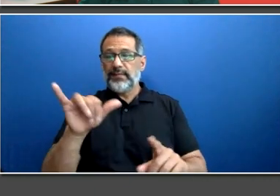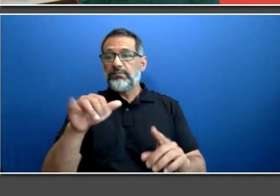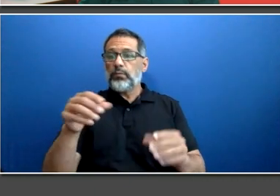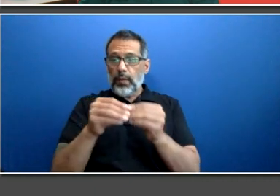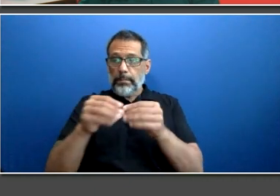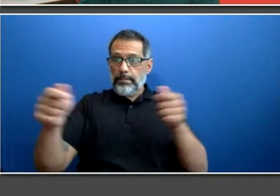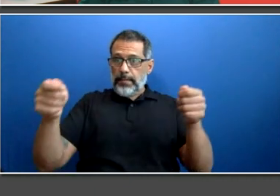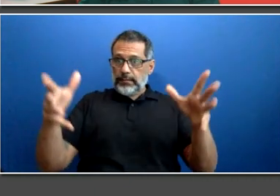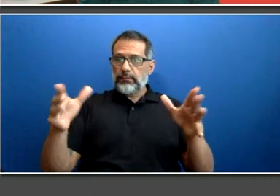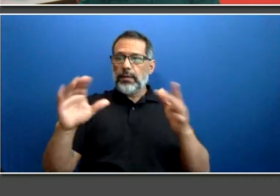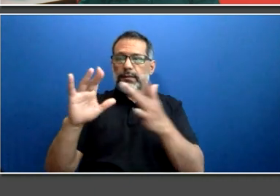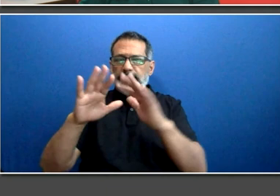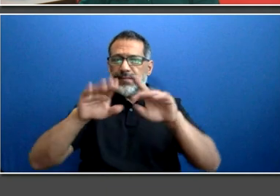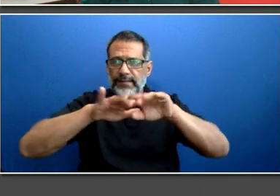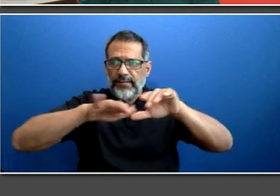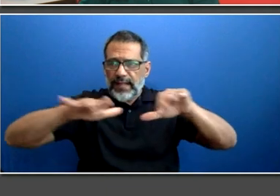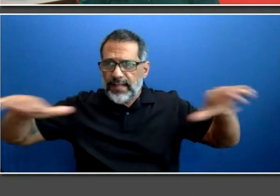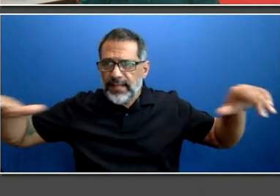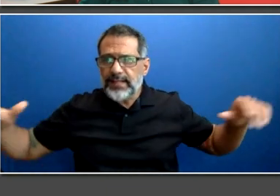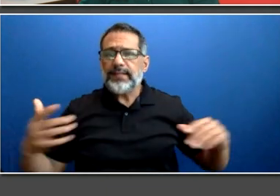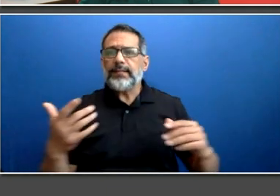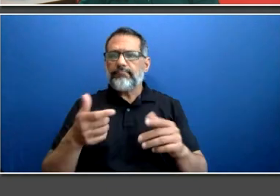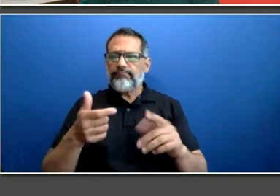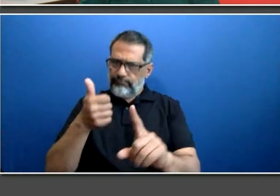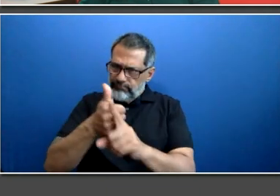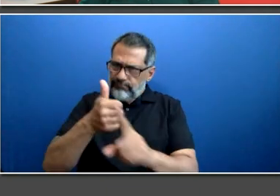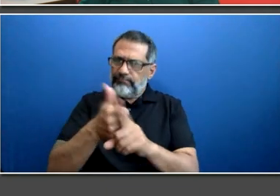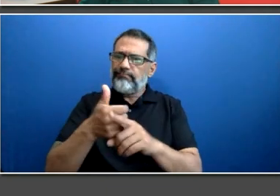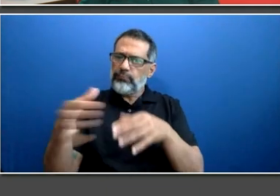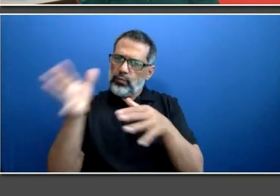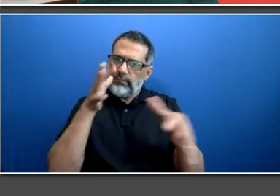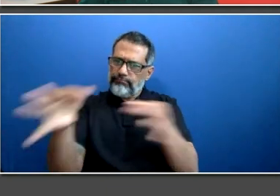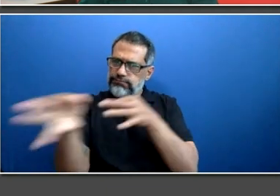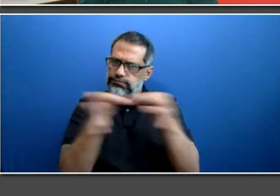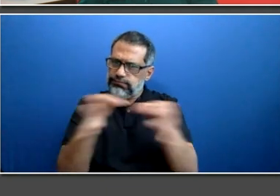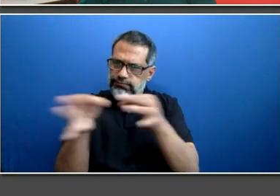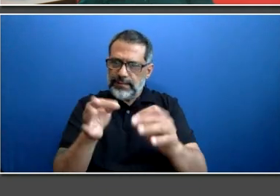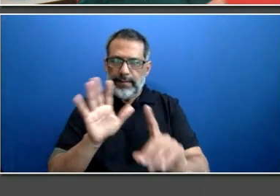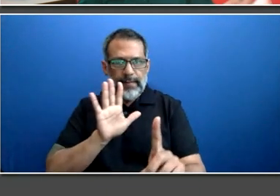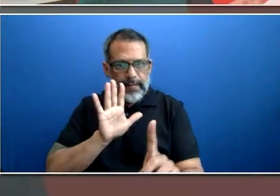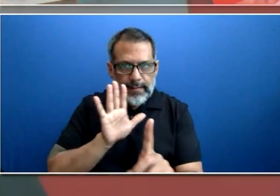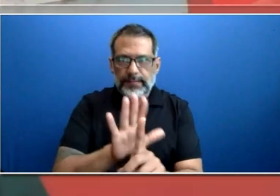TTC, followed by an open forum Q&A session and closing remarks.